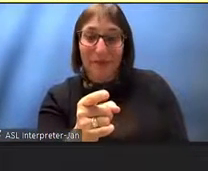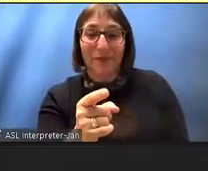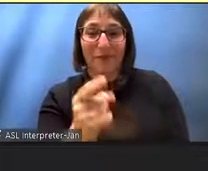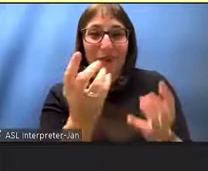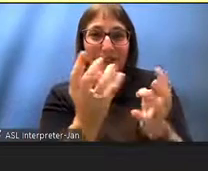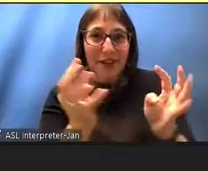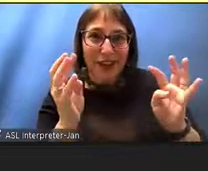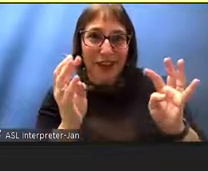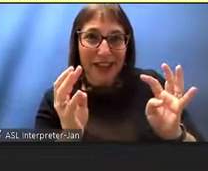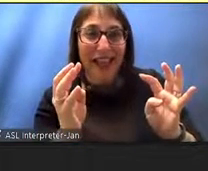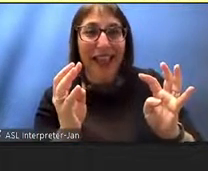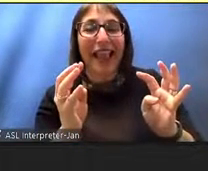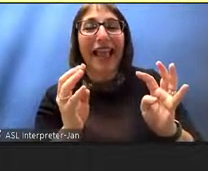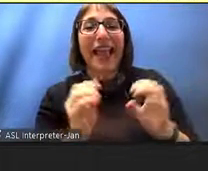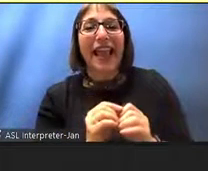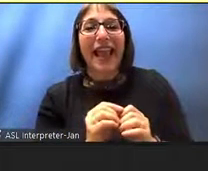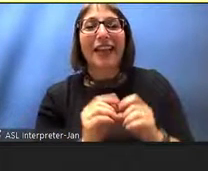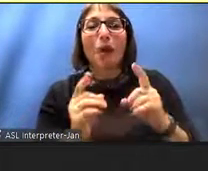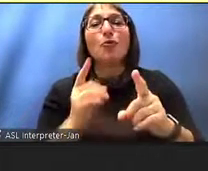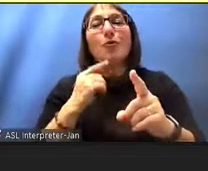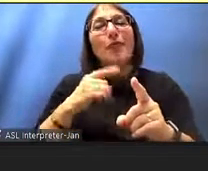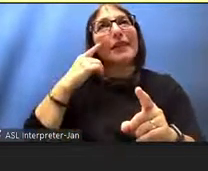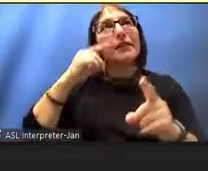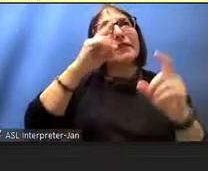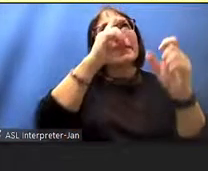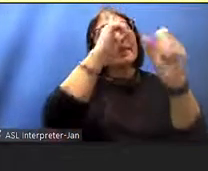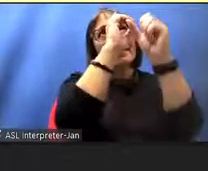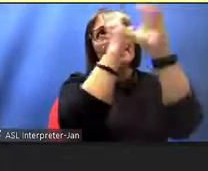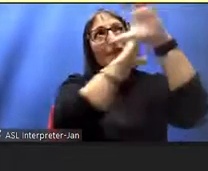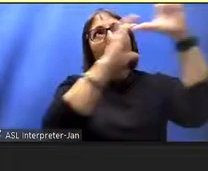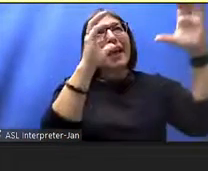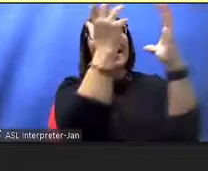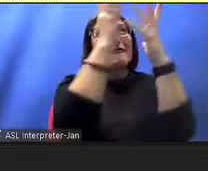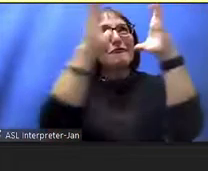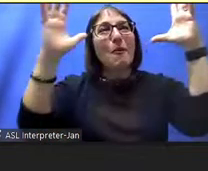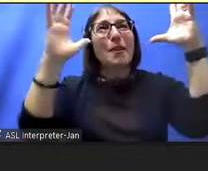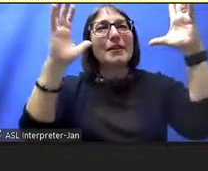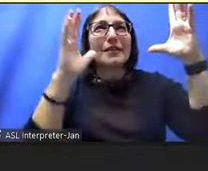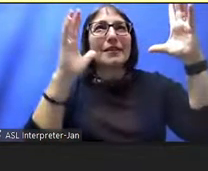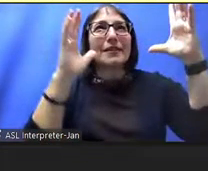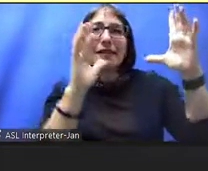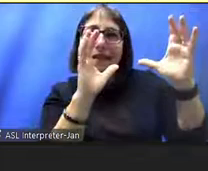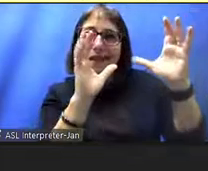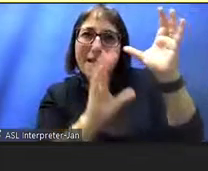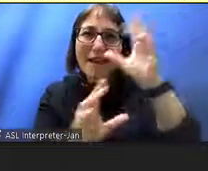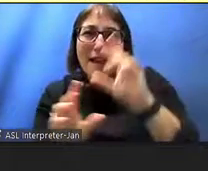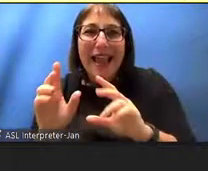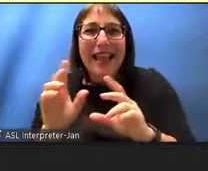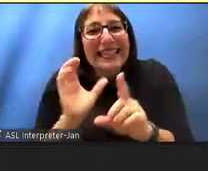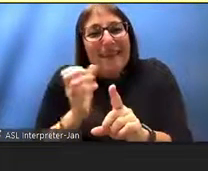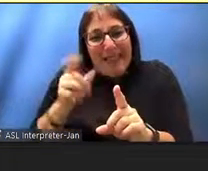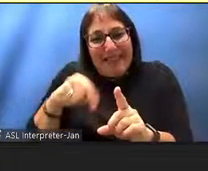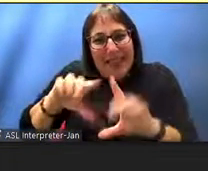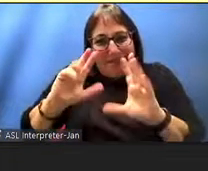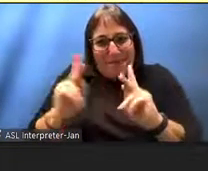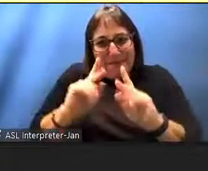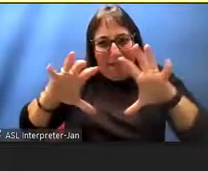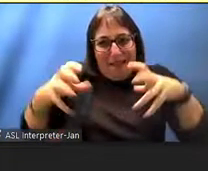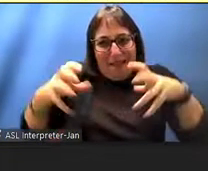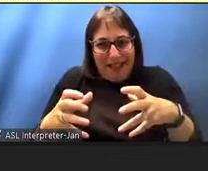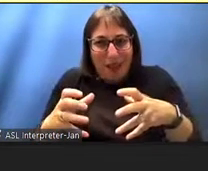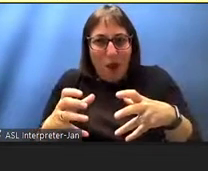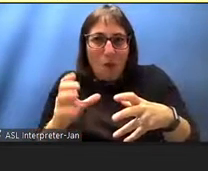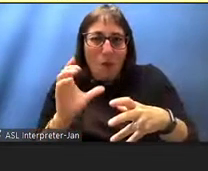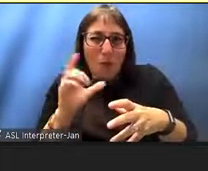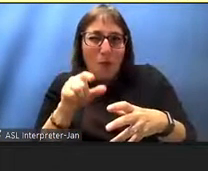this forest and trying to select a log that they could carve out to carry on a